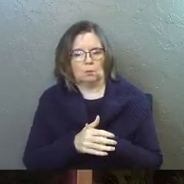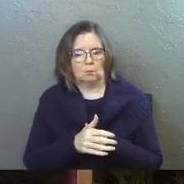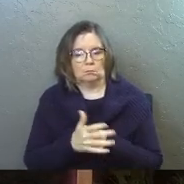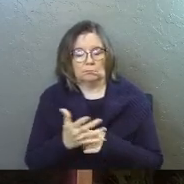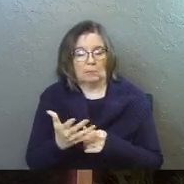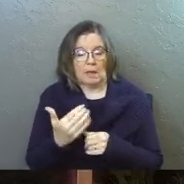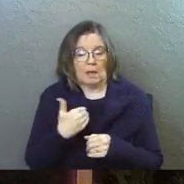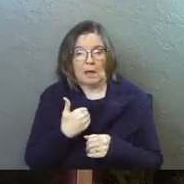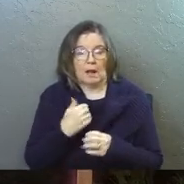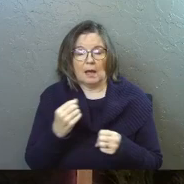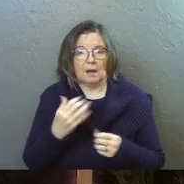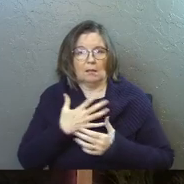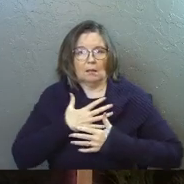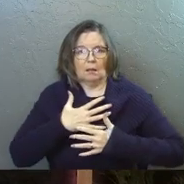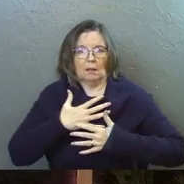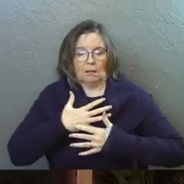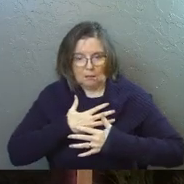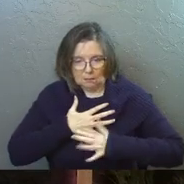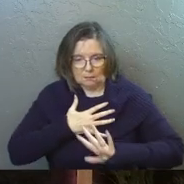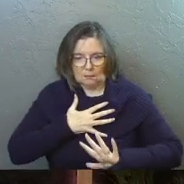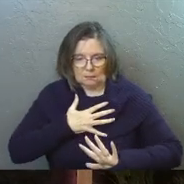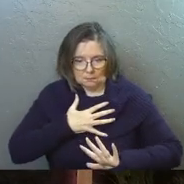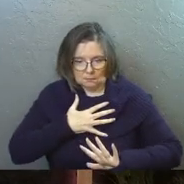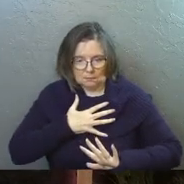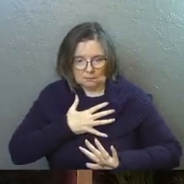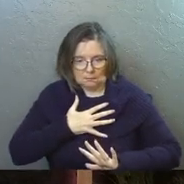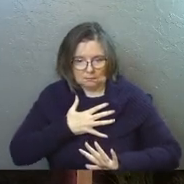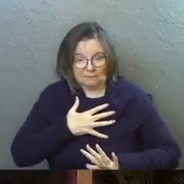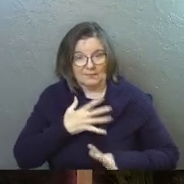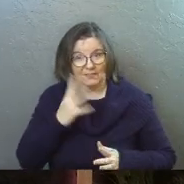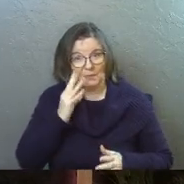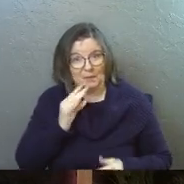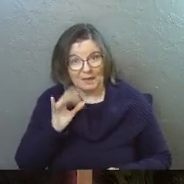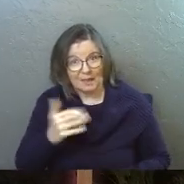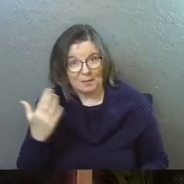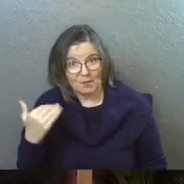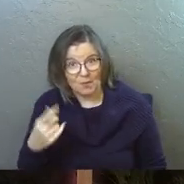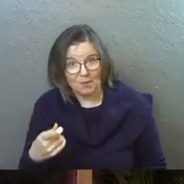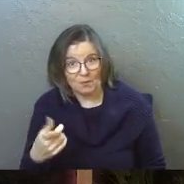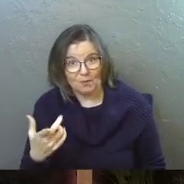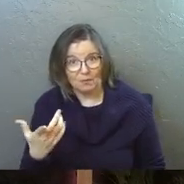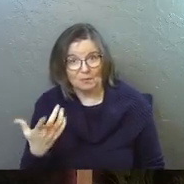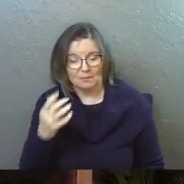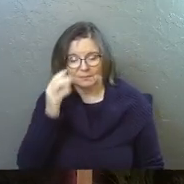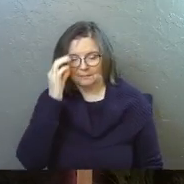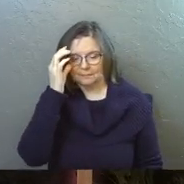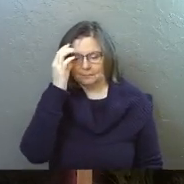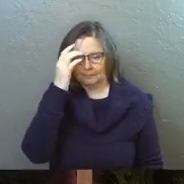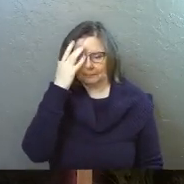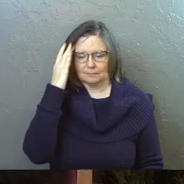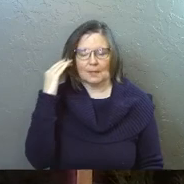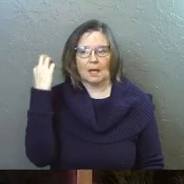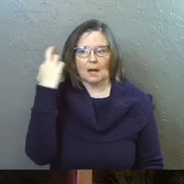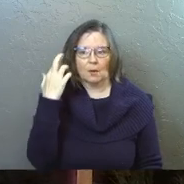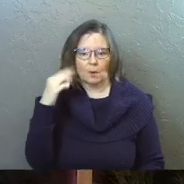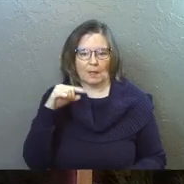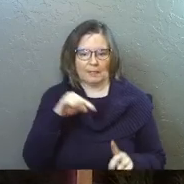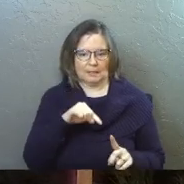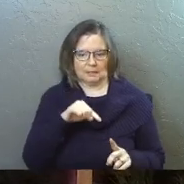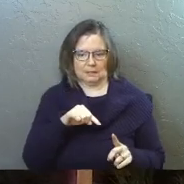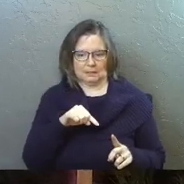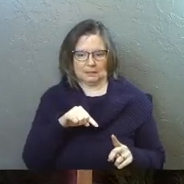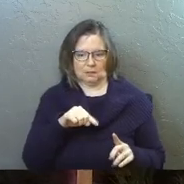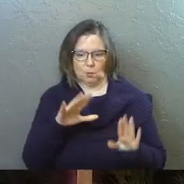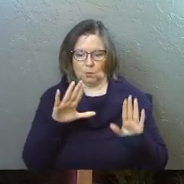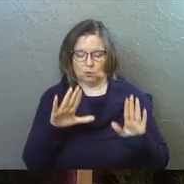it, I had no breath left in my lungs. If, if you've ever had that experience. Um, and I realized this was